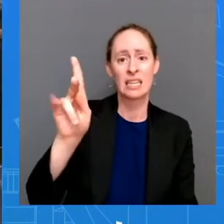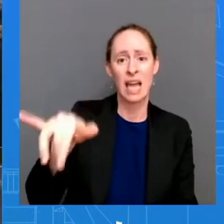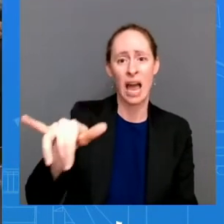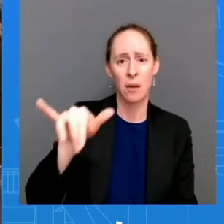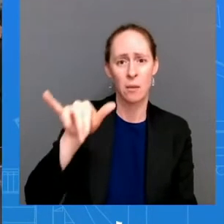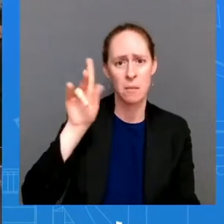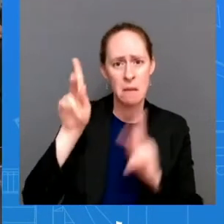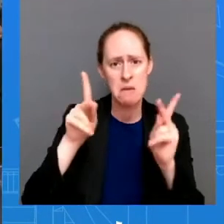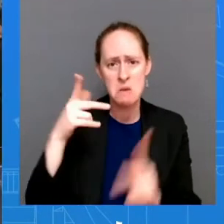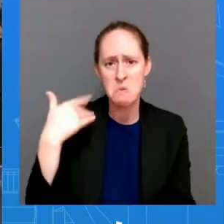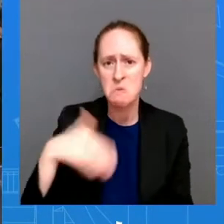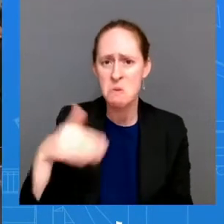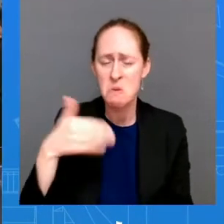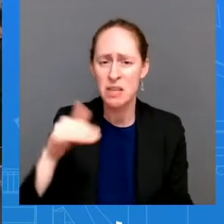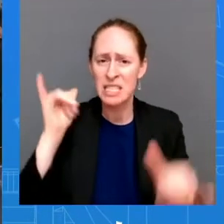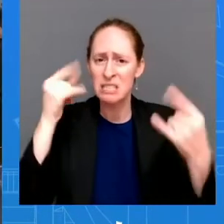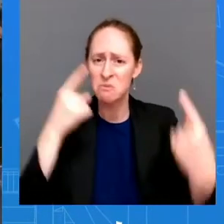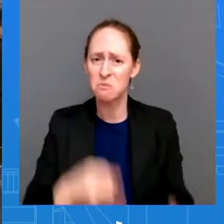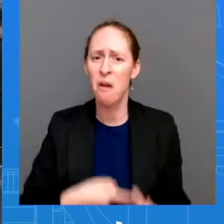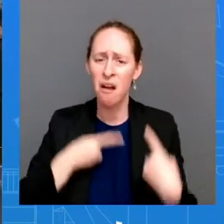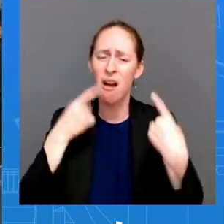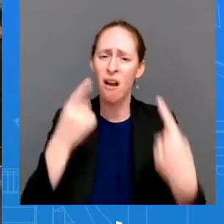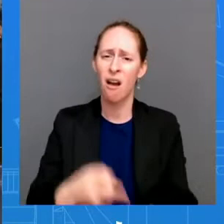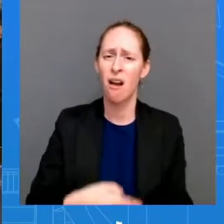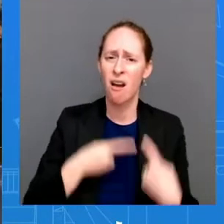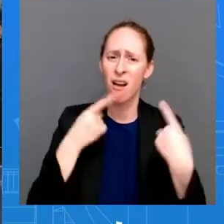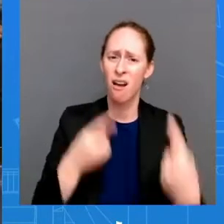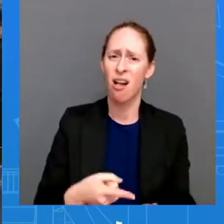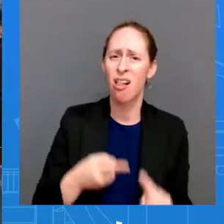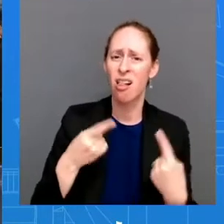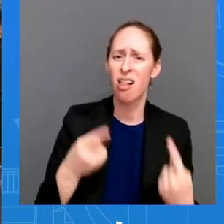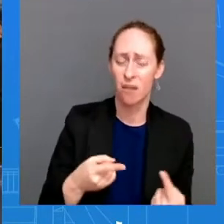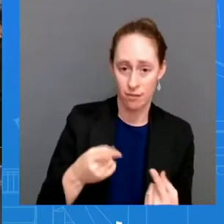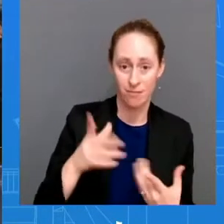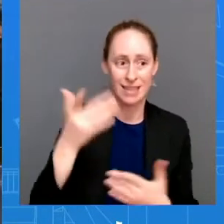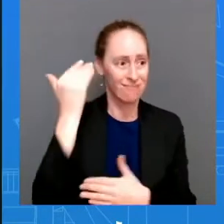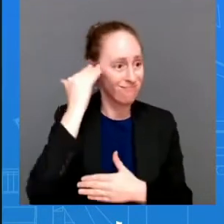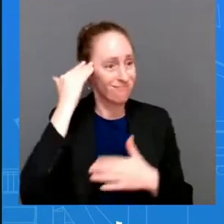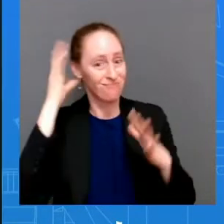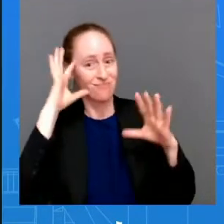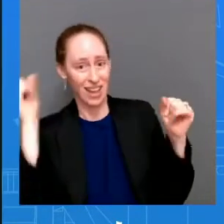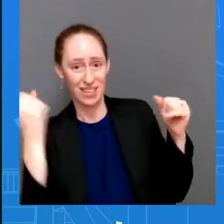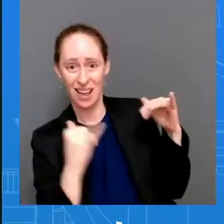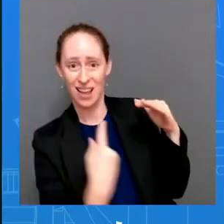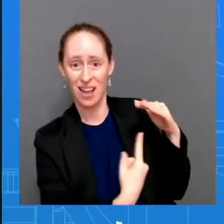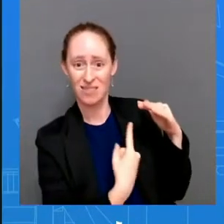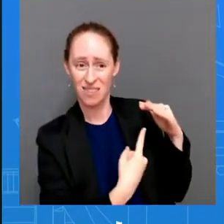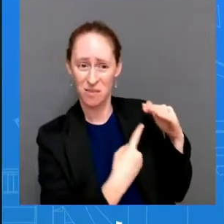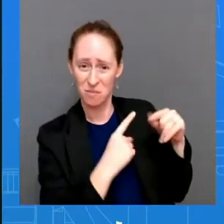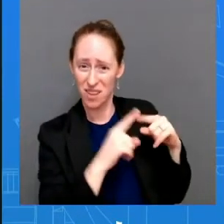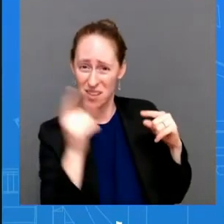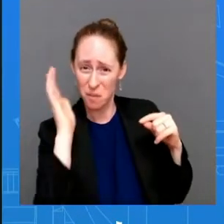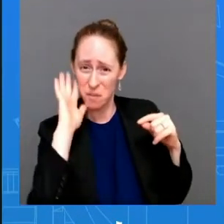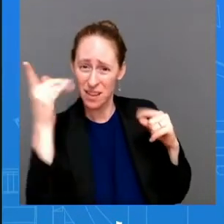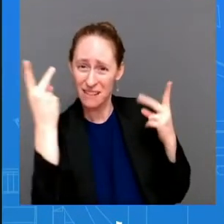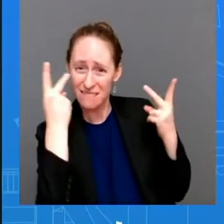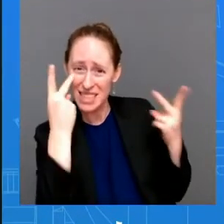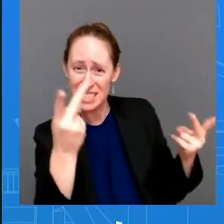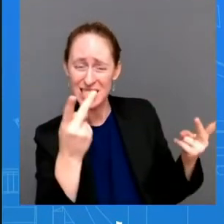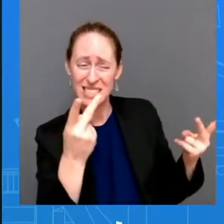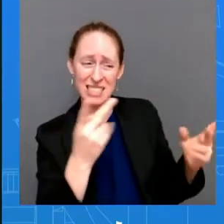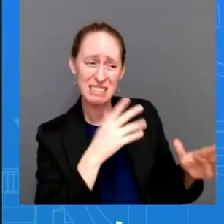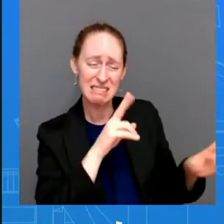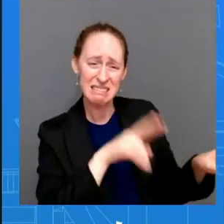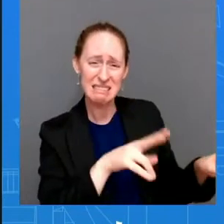he has covid but once that isolation is over does he have any plans to go there to see this damage for himself you know i don't have any travel to announce of the